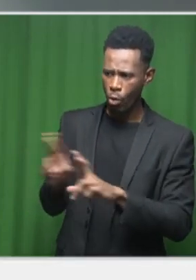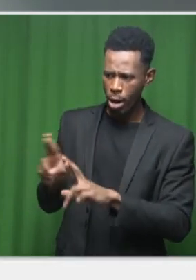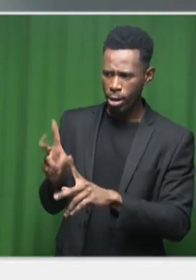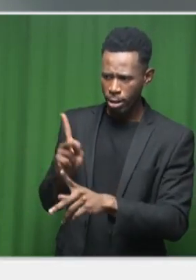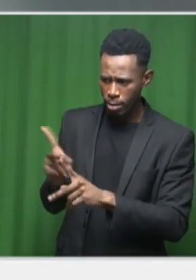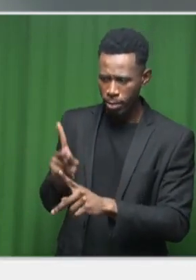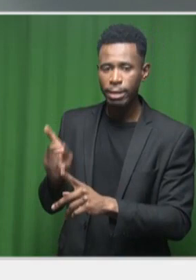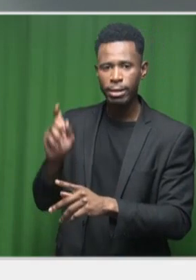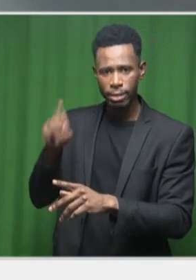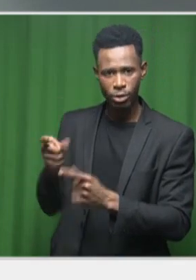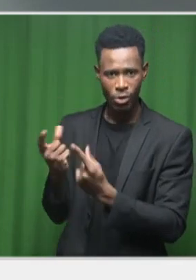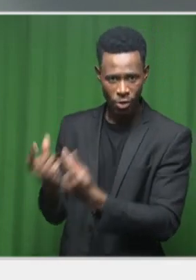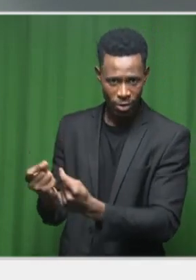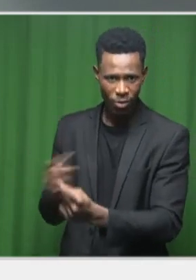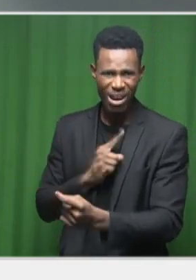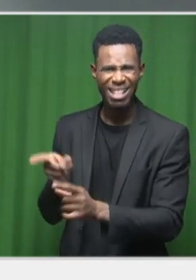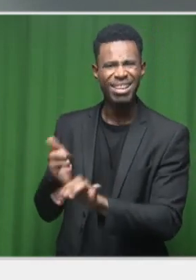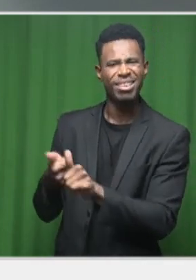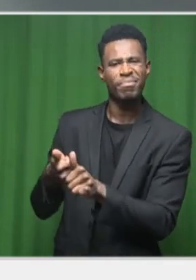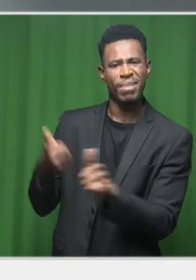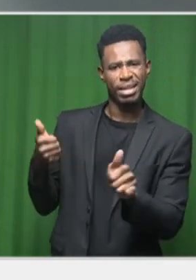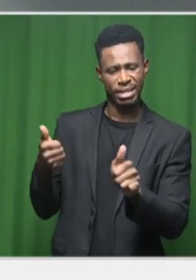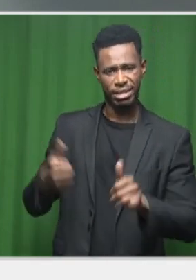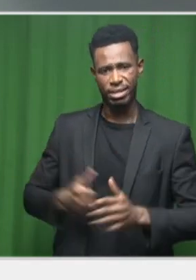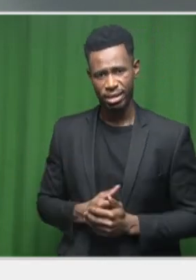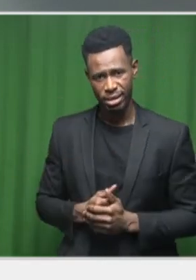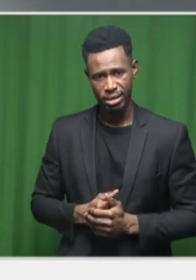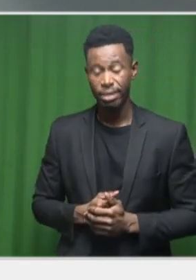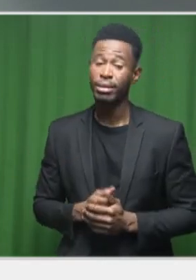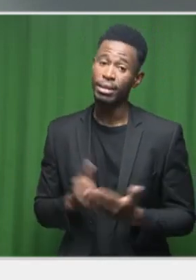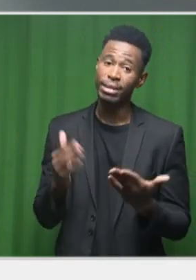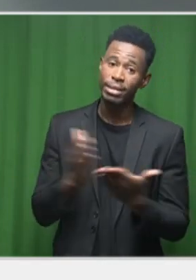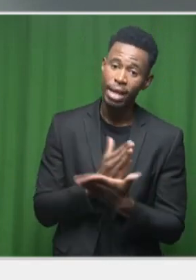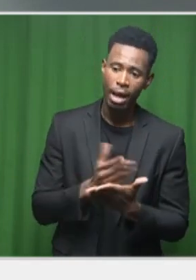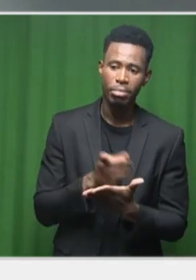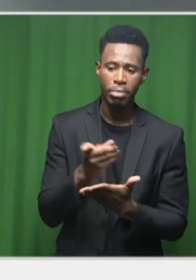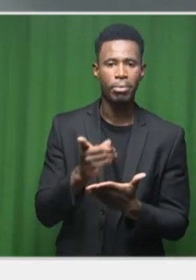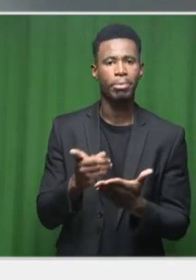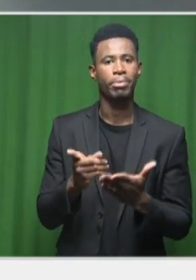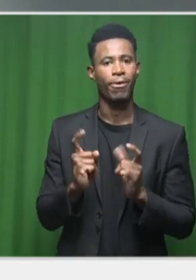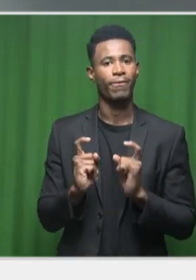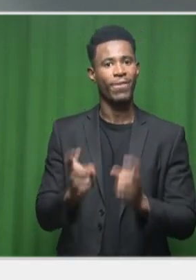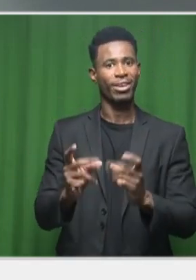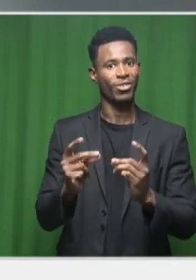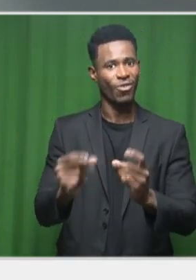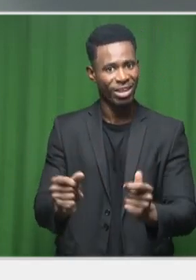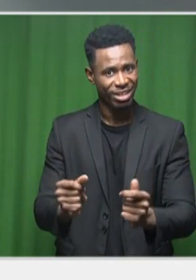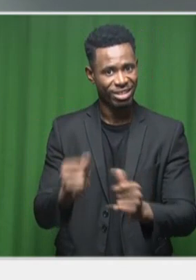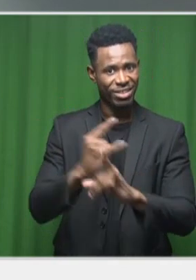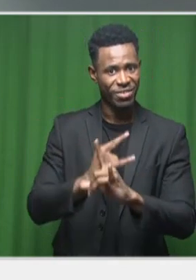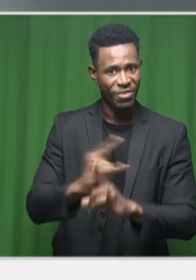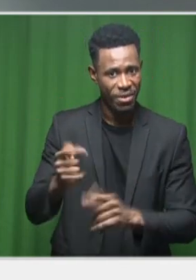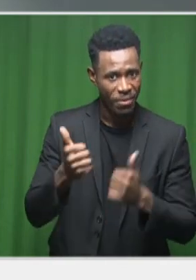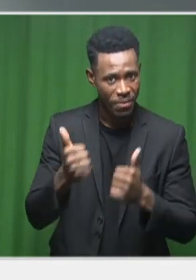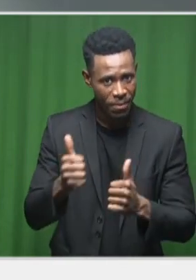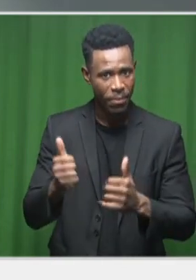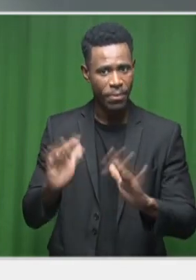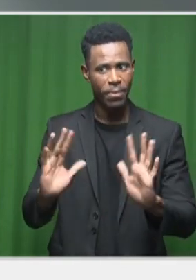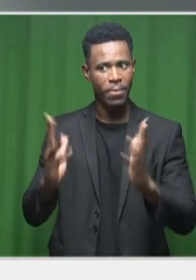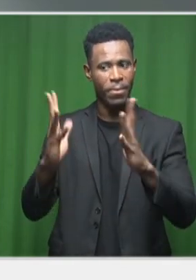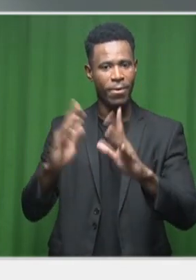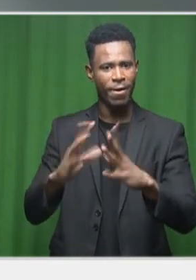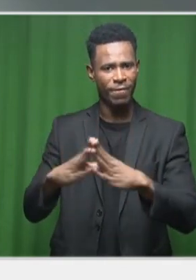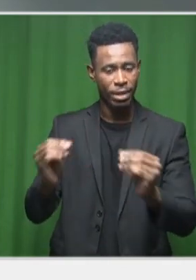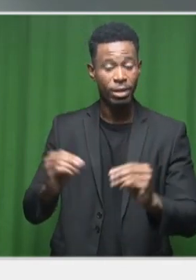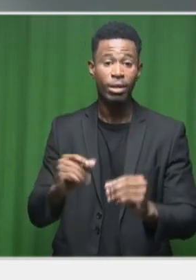There is, however, you know, there are quick wins. There are ways in which we can get the private sector involved